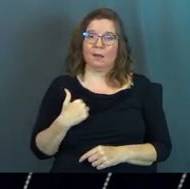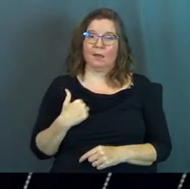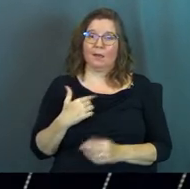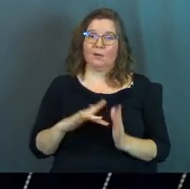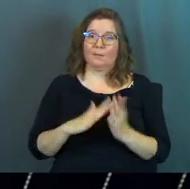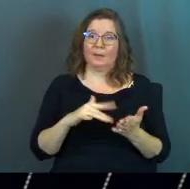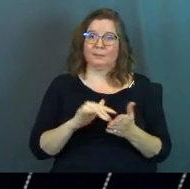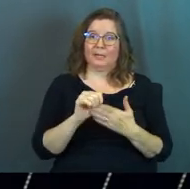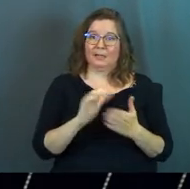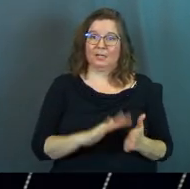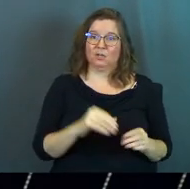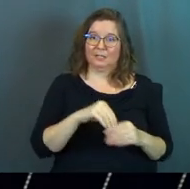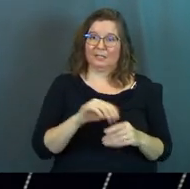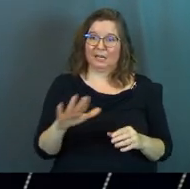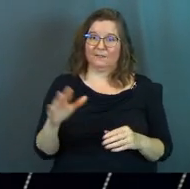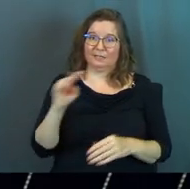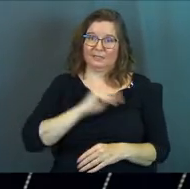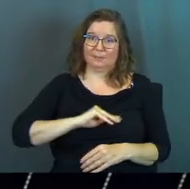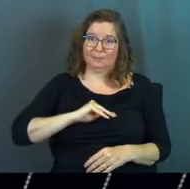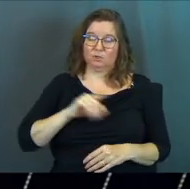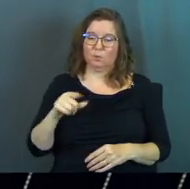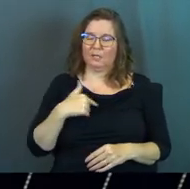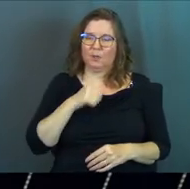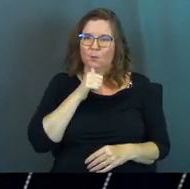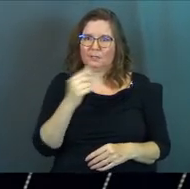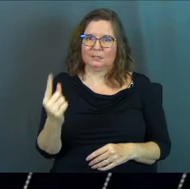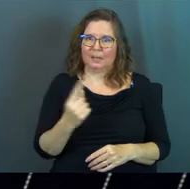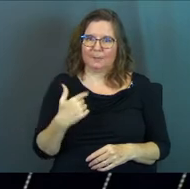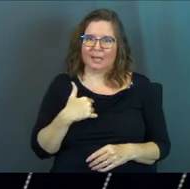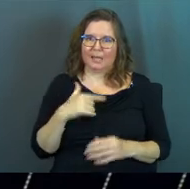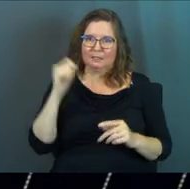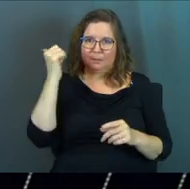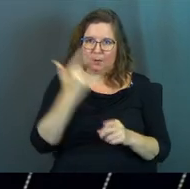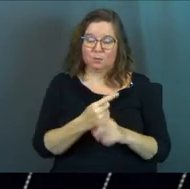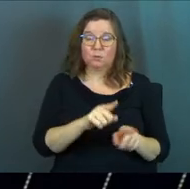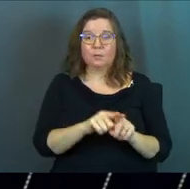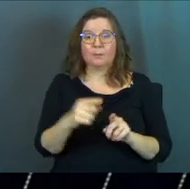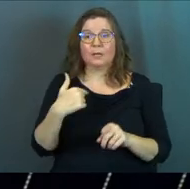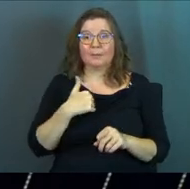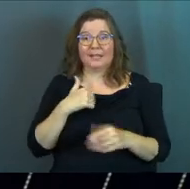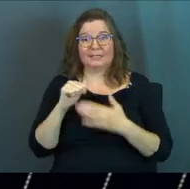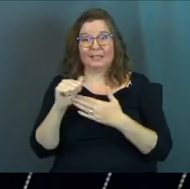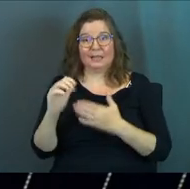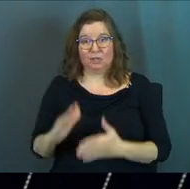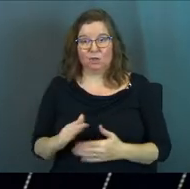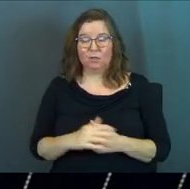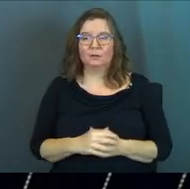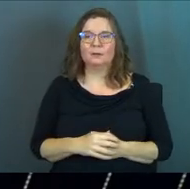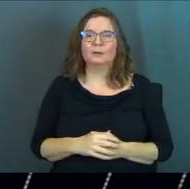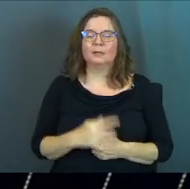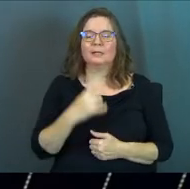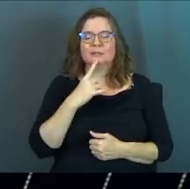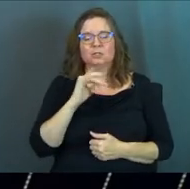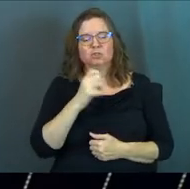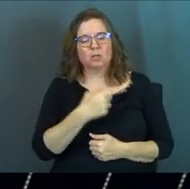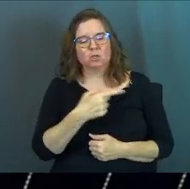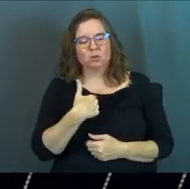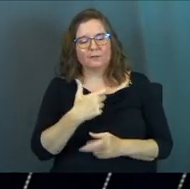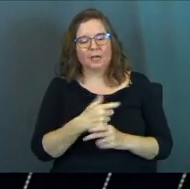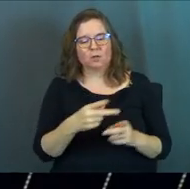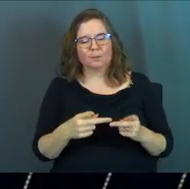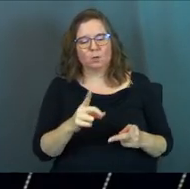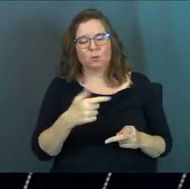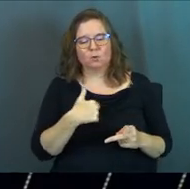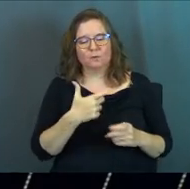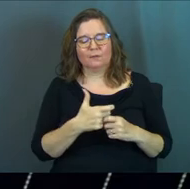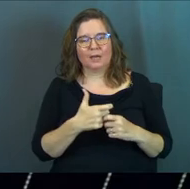was a Bible study leader inside of his ministry. And so he wasn't just coming to me as a brother. He was also coming to me as a leader. And he said, Josh, you've gotten